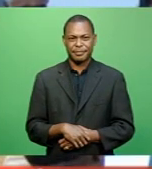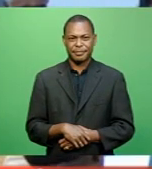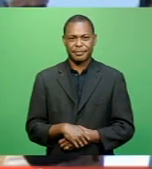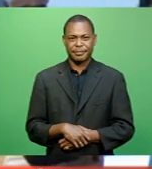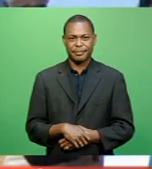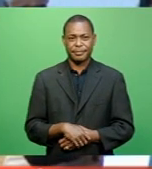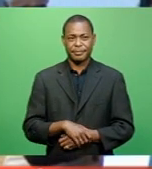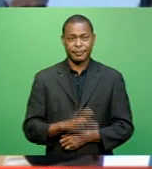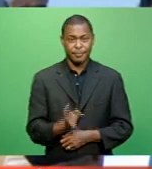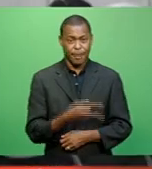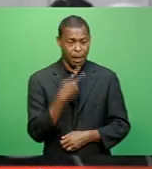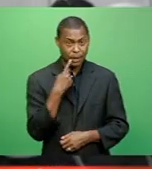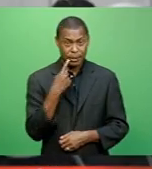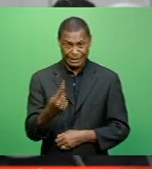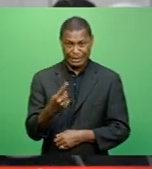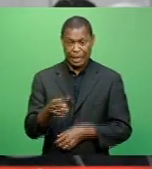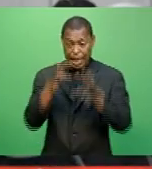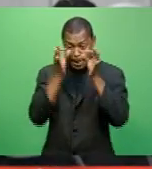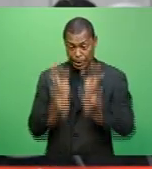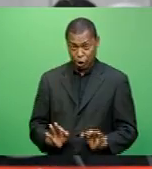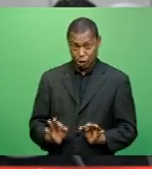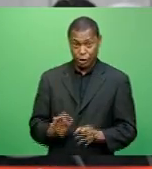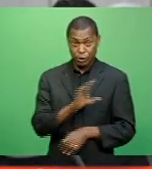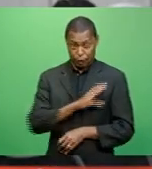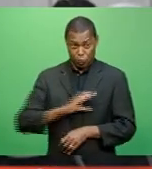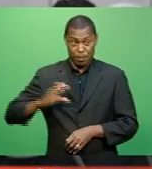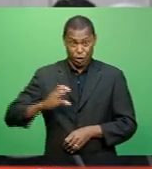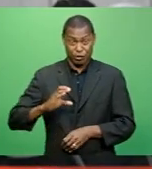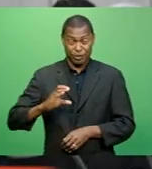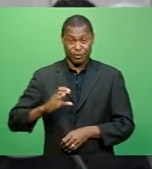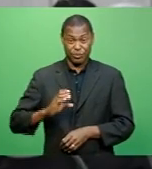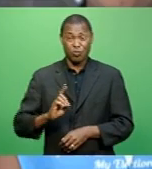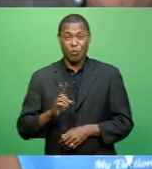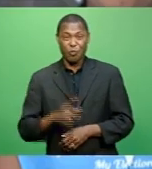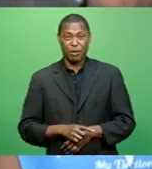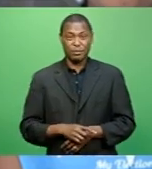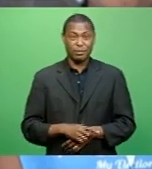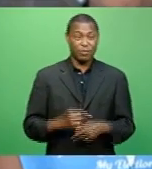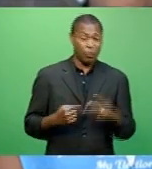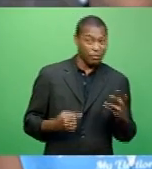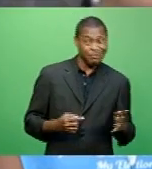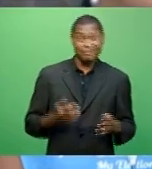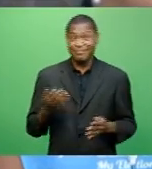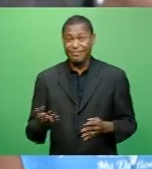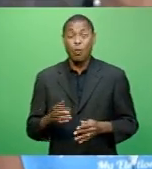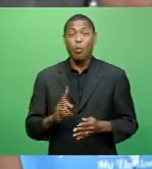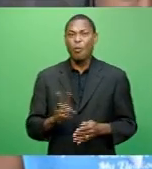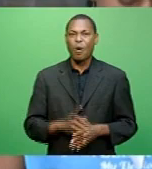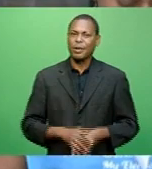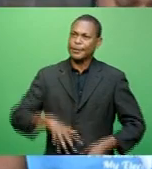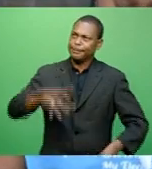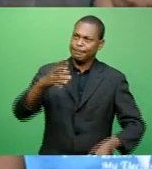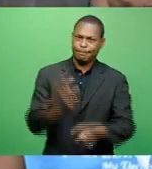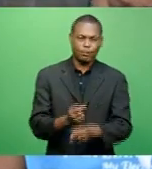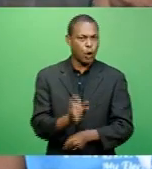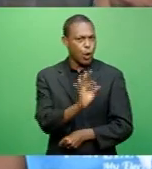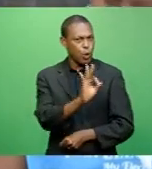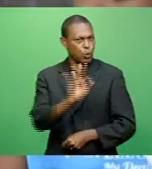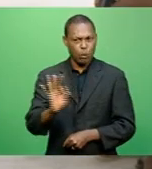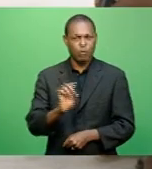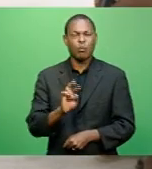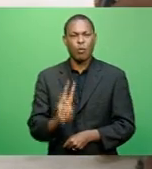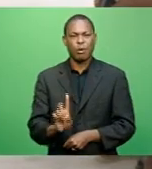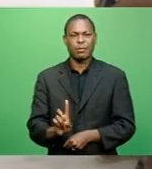says any decision of the commission as mediator or arbitrator should be final and is not subject to any further